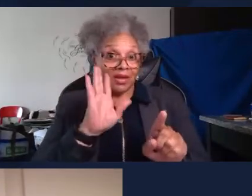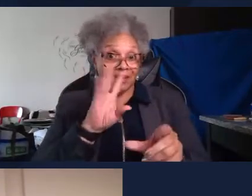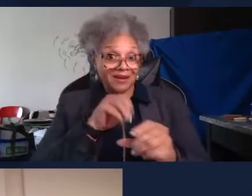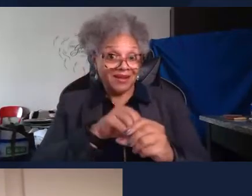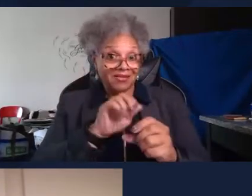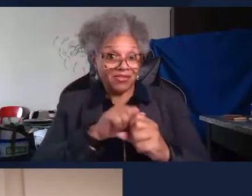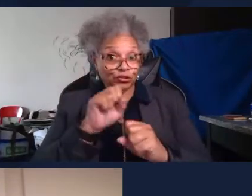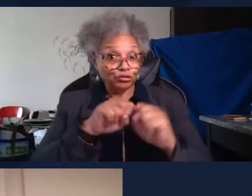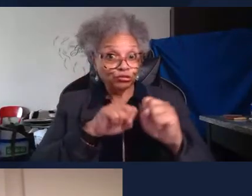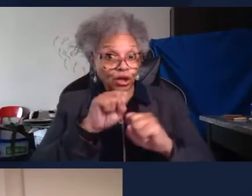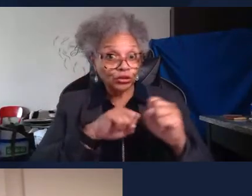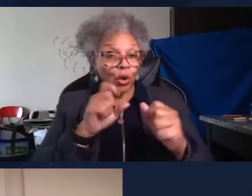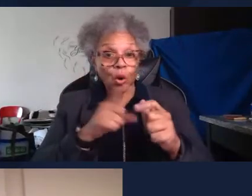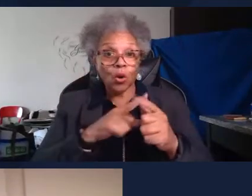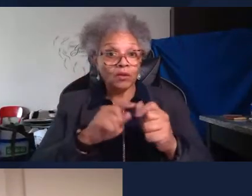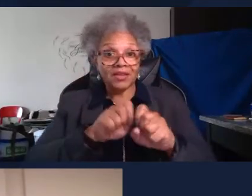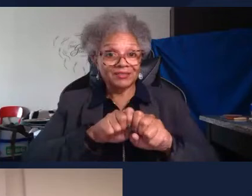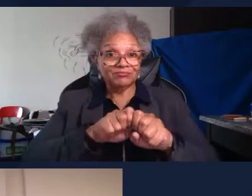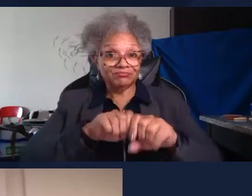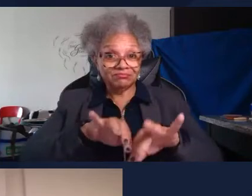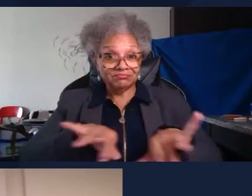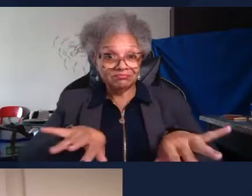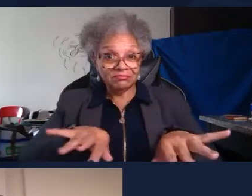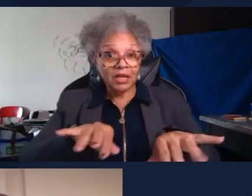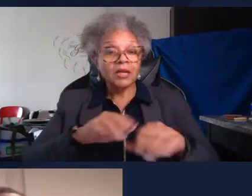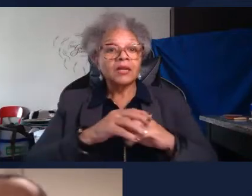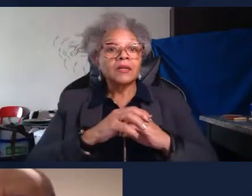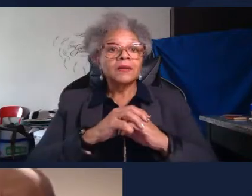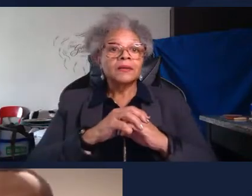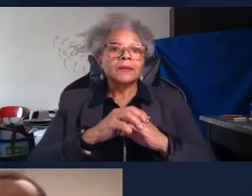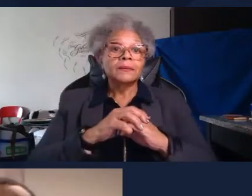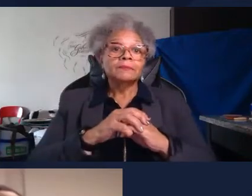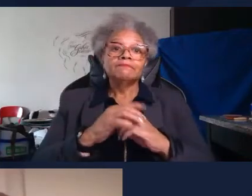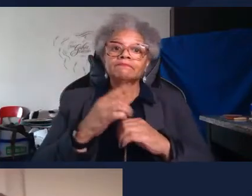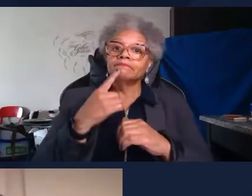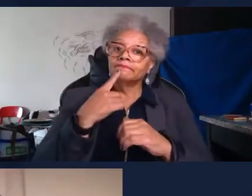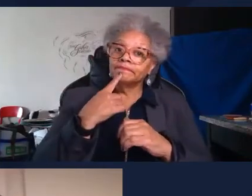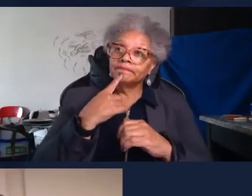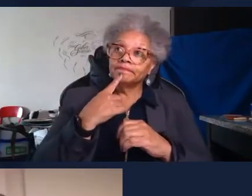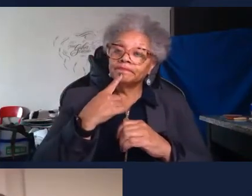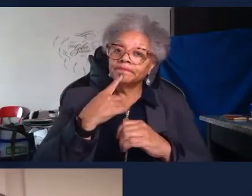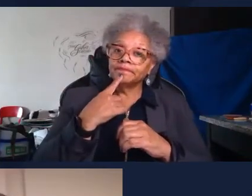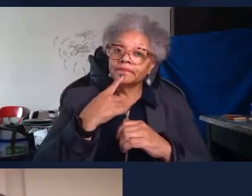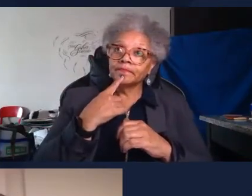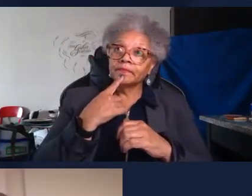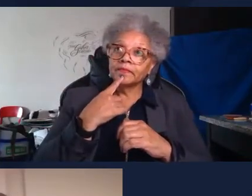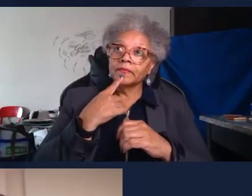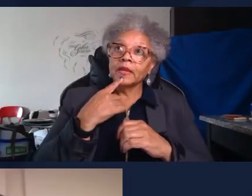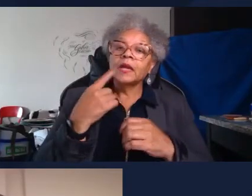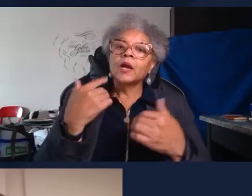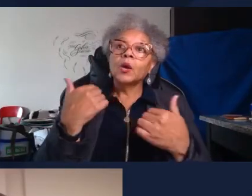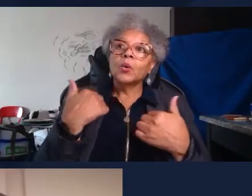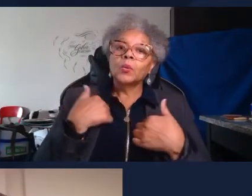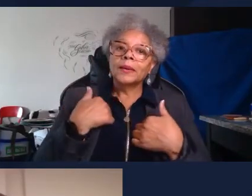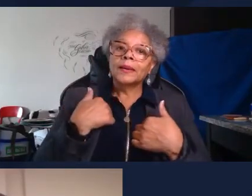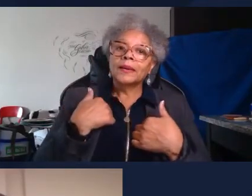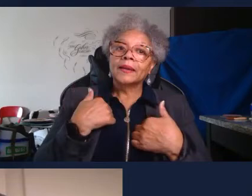structure or are they diffuse within the so we we have